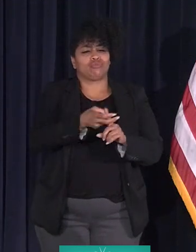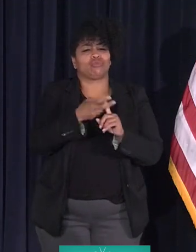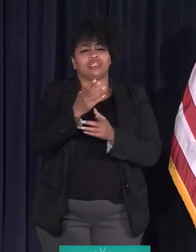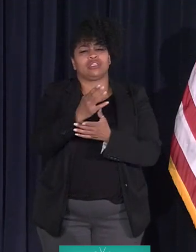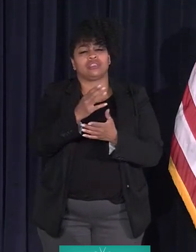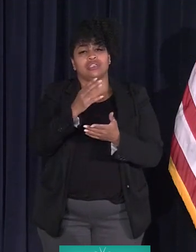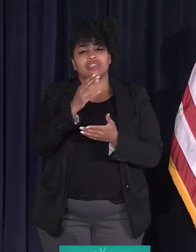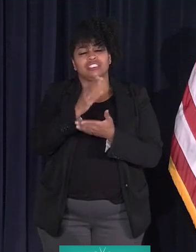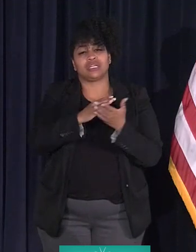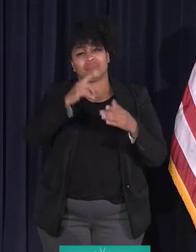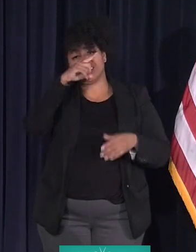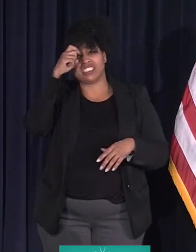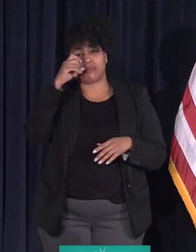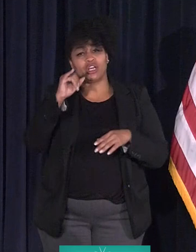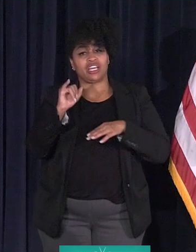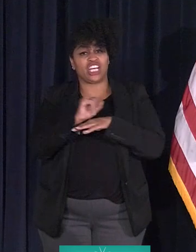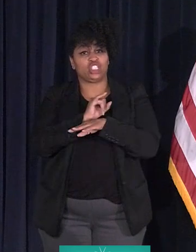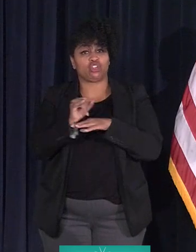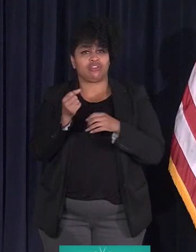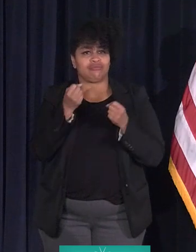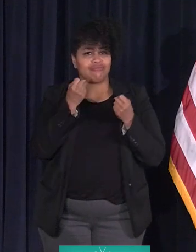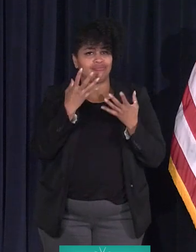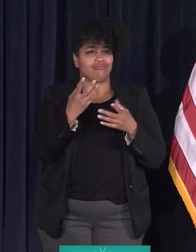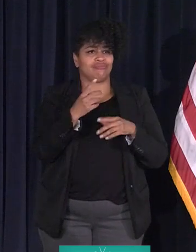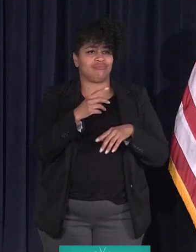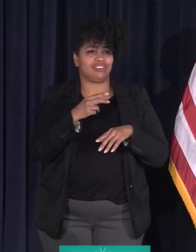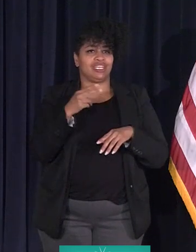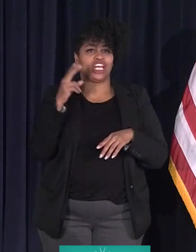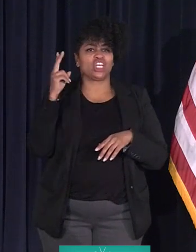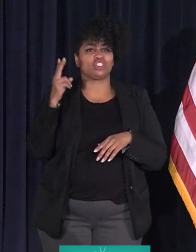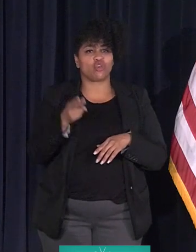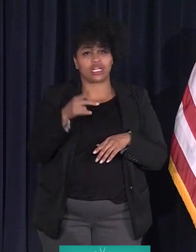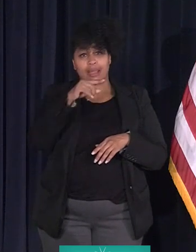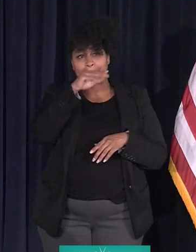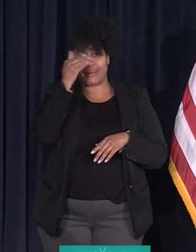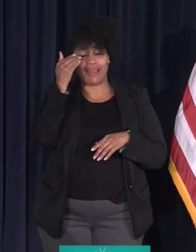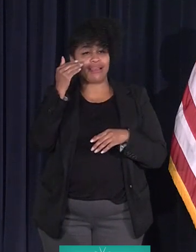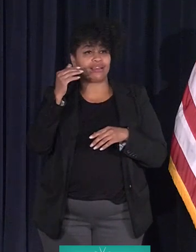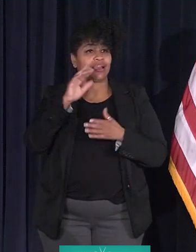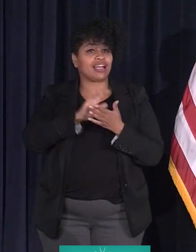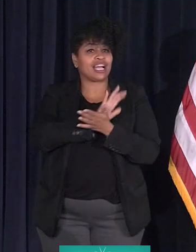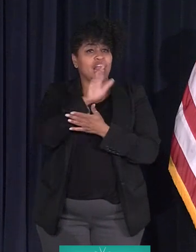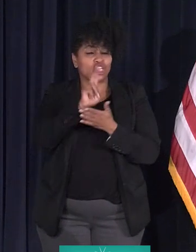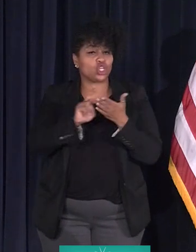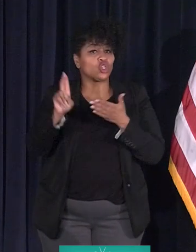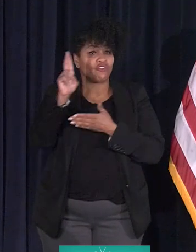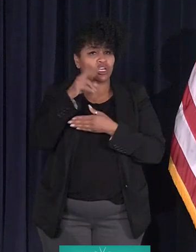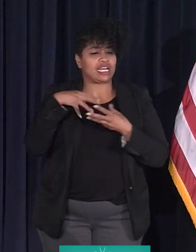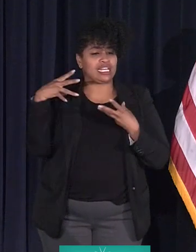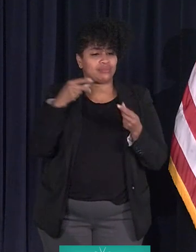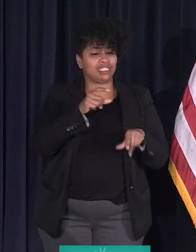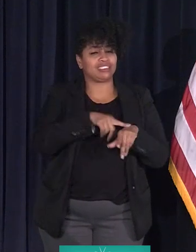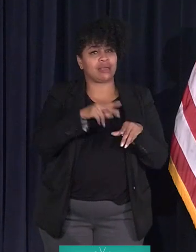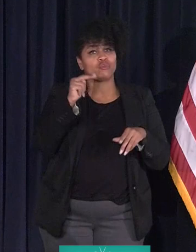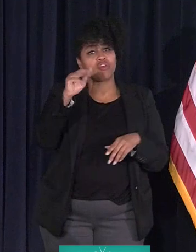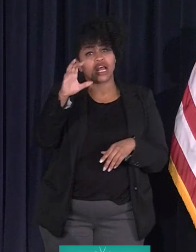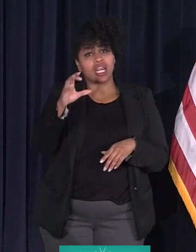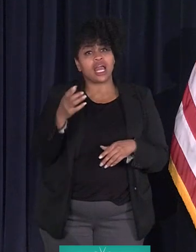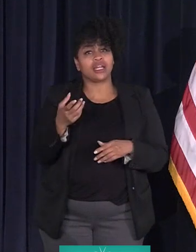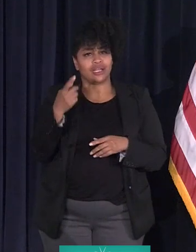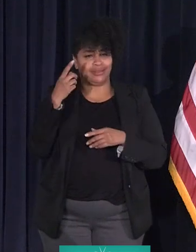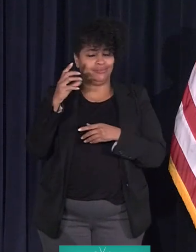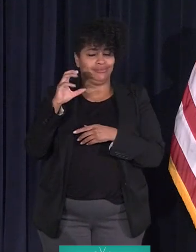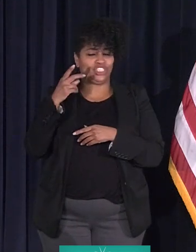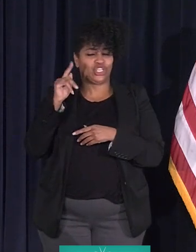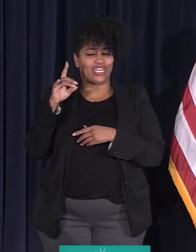interns at a number of the historically black colleges and universities, I spent some time in North Carolina and